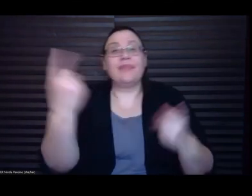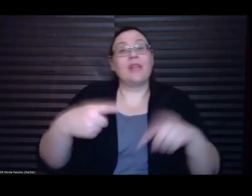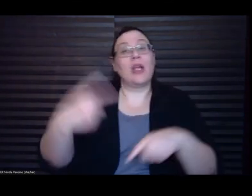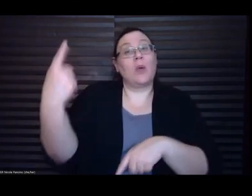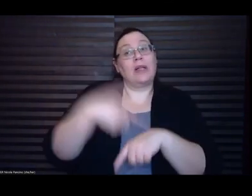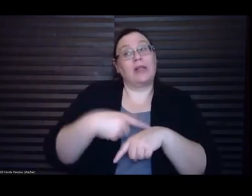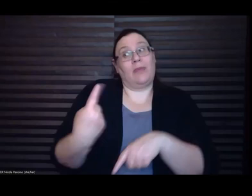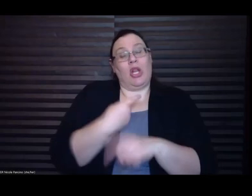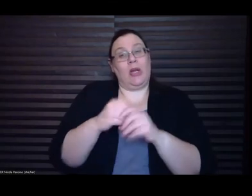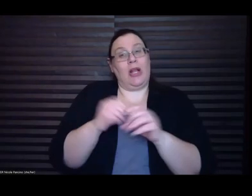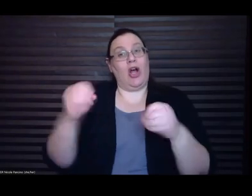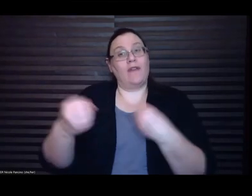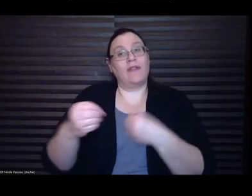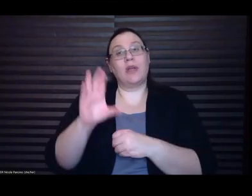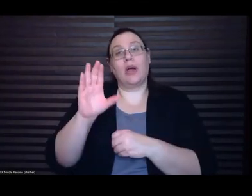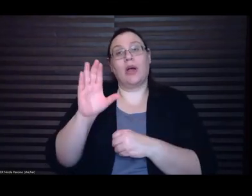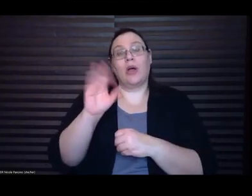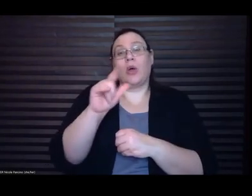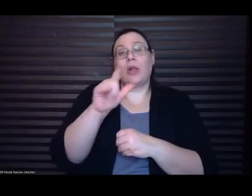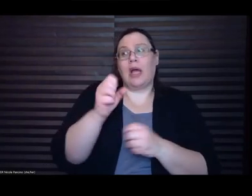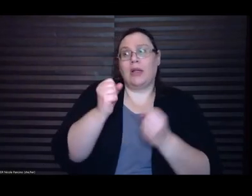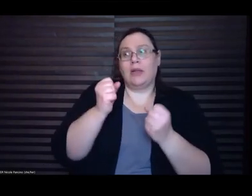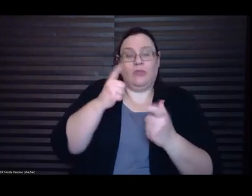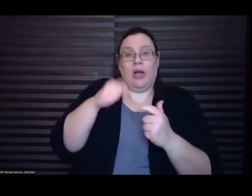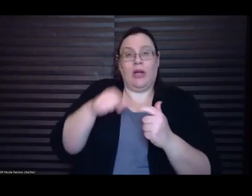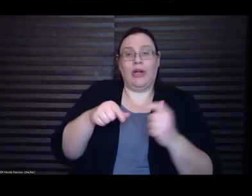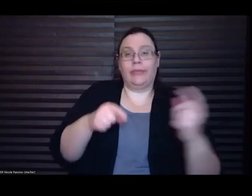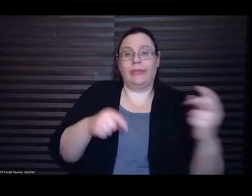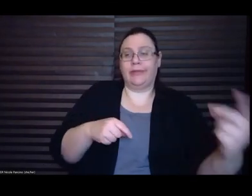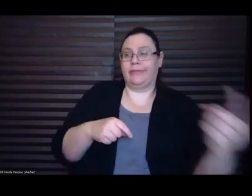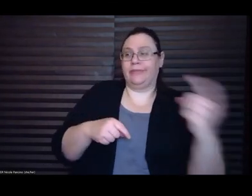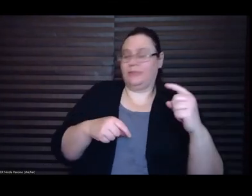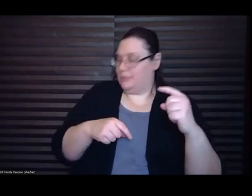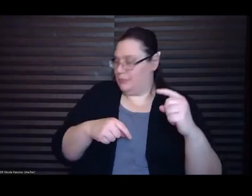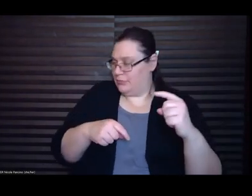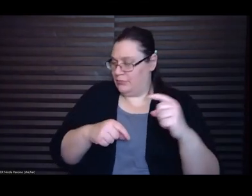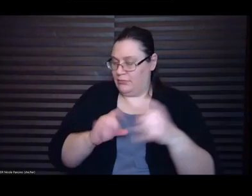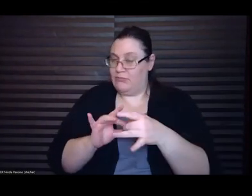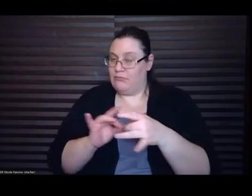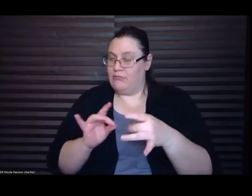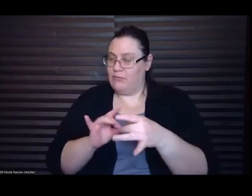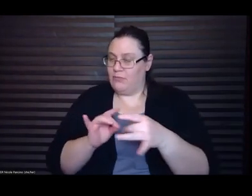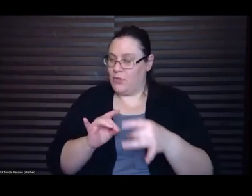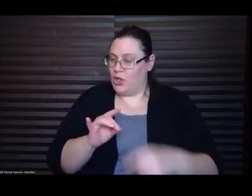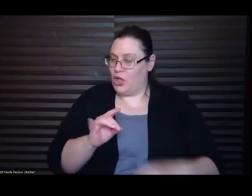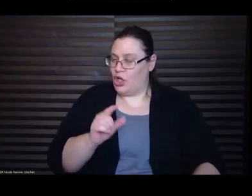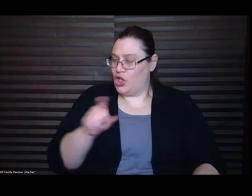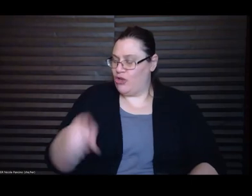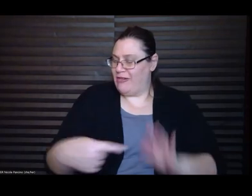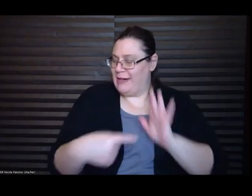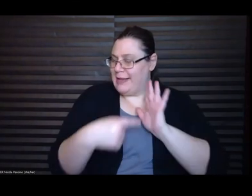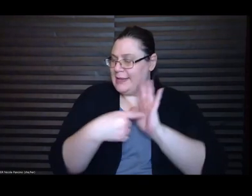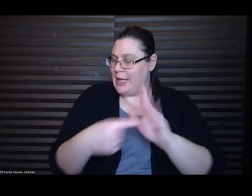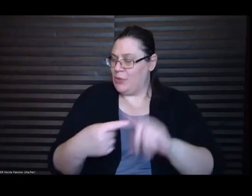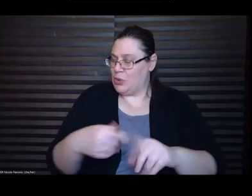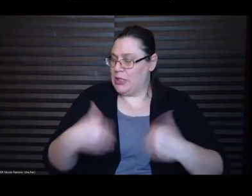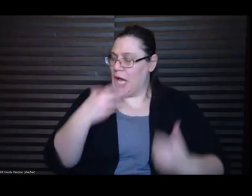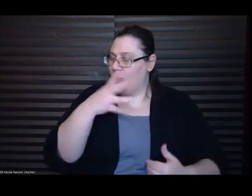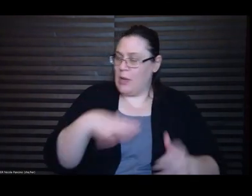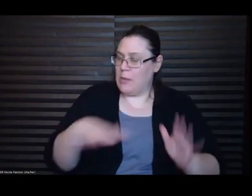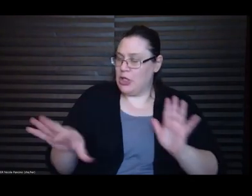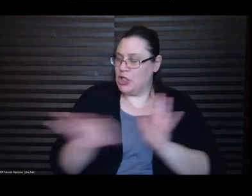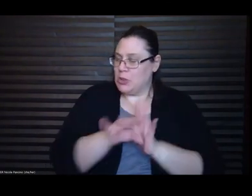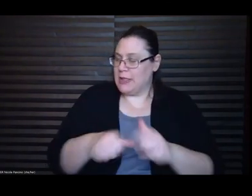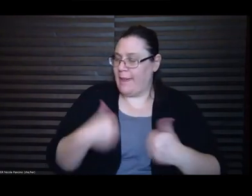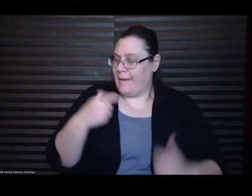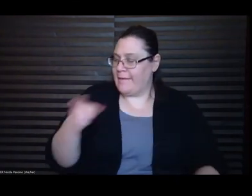and saying darkly that Crystal was an example to young women choosing life. For a moment, Crystal had seen herself as Colette might,